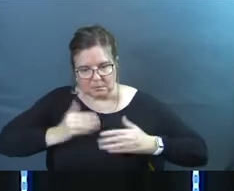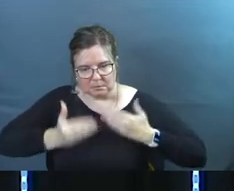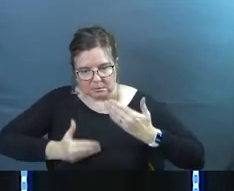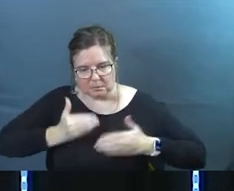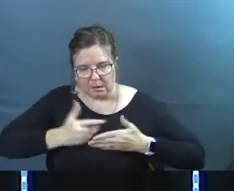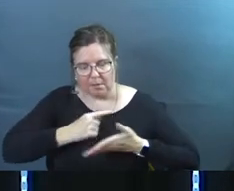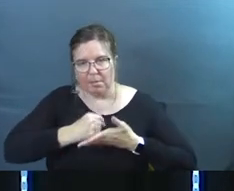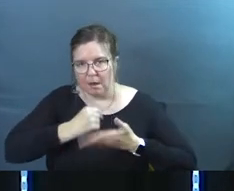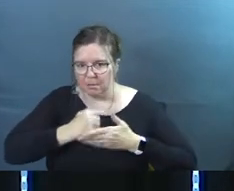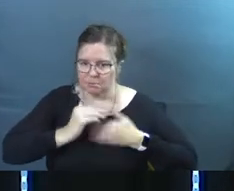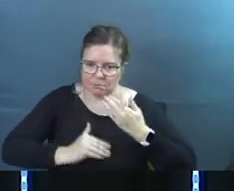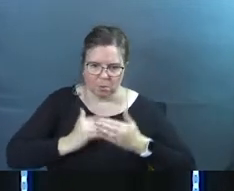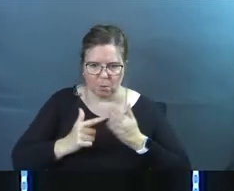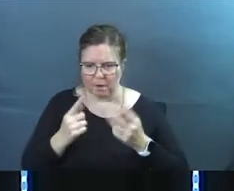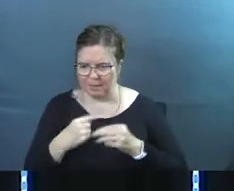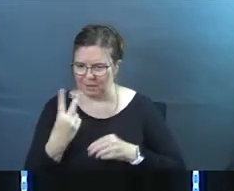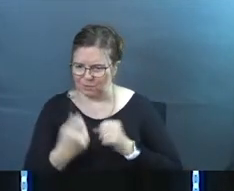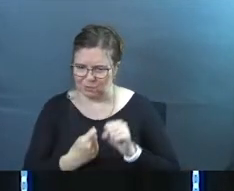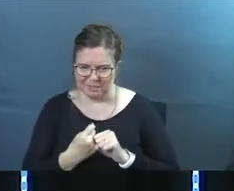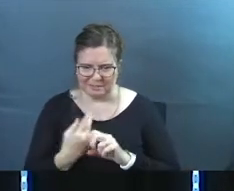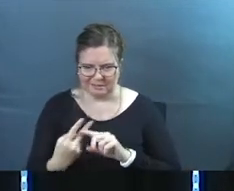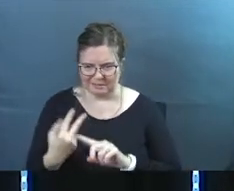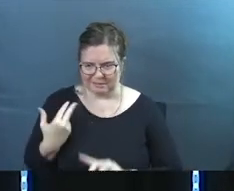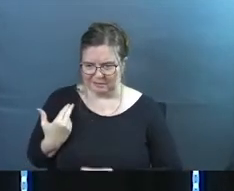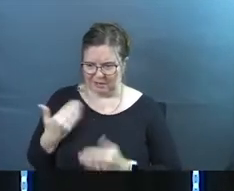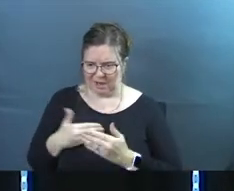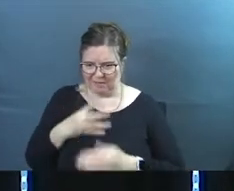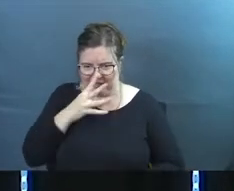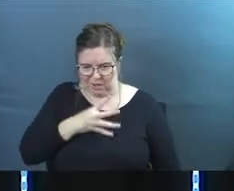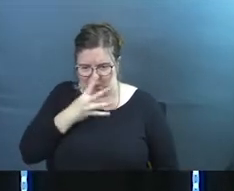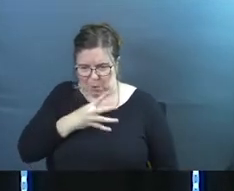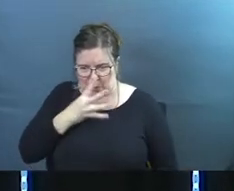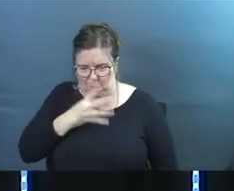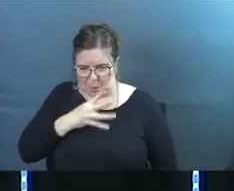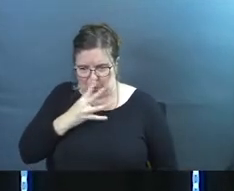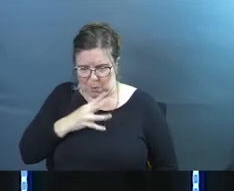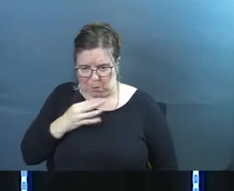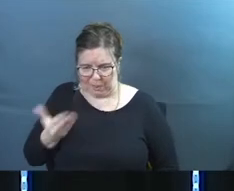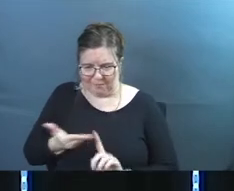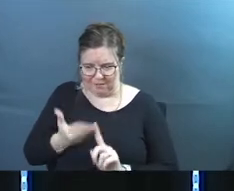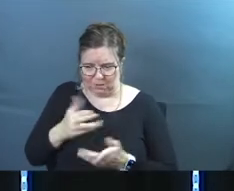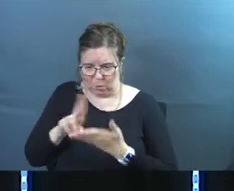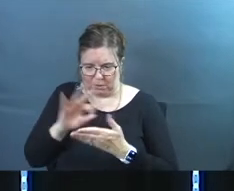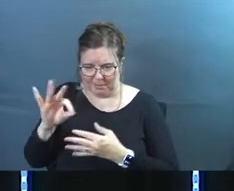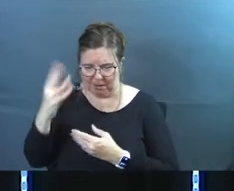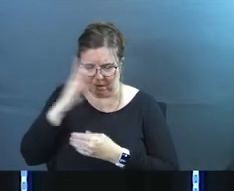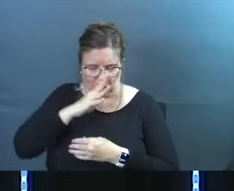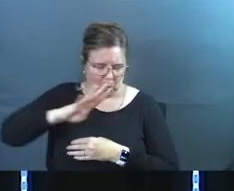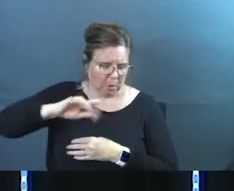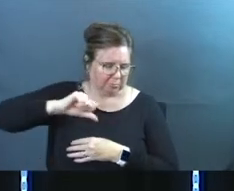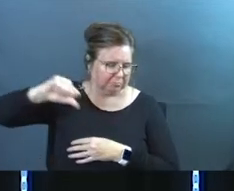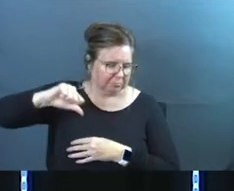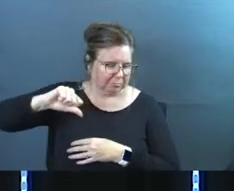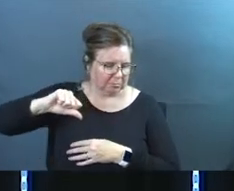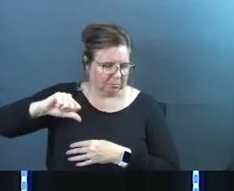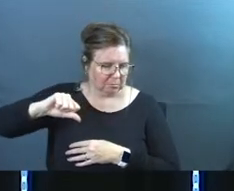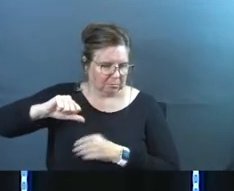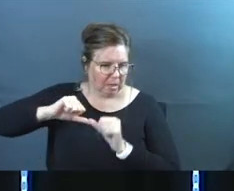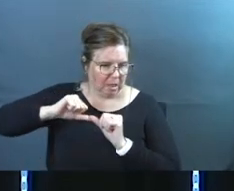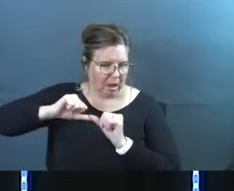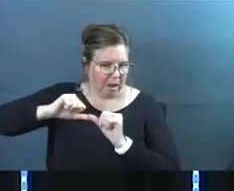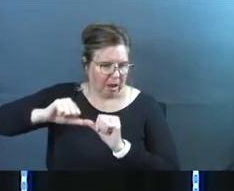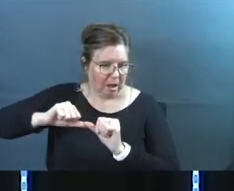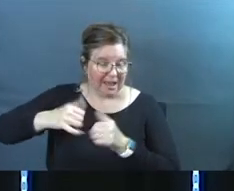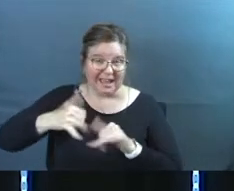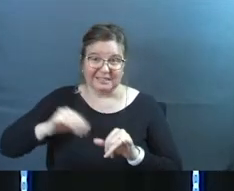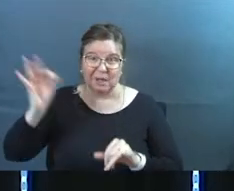questions about, what about two years of ignoring the conviction of the Holy Spirit in your life and still